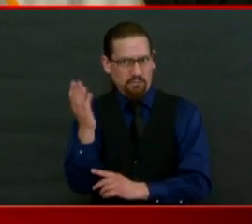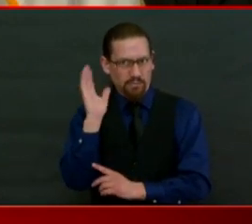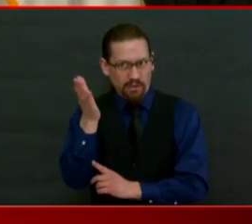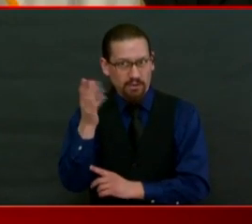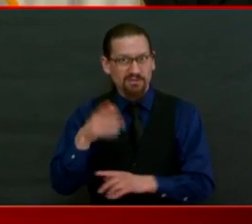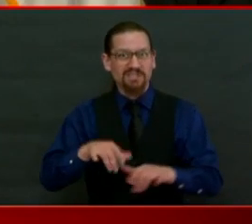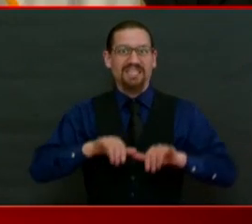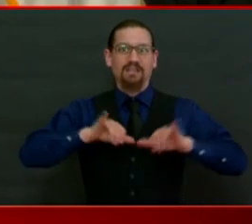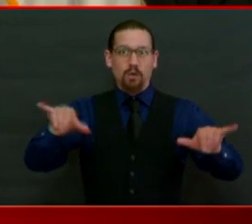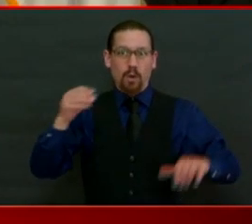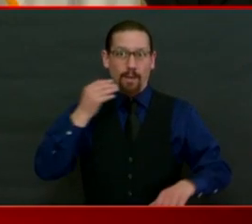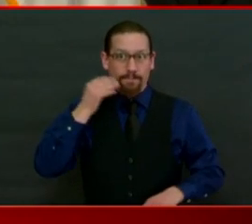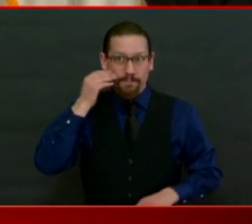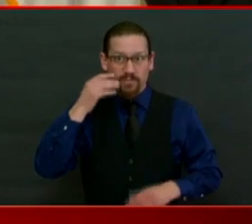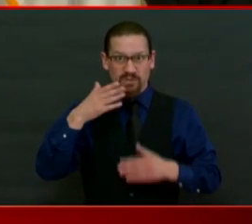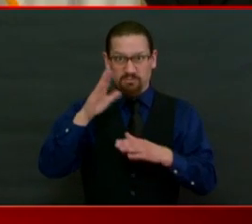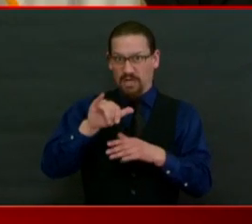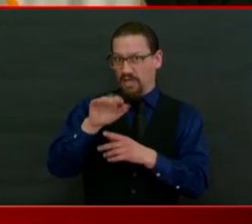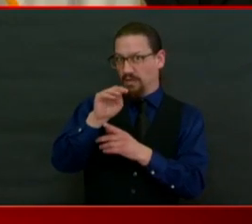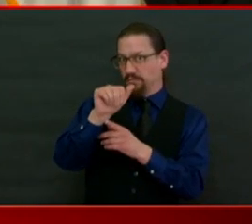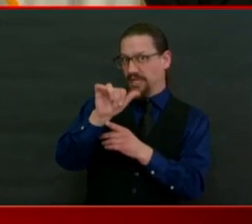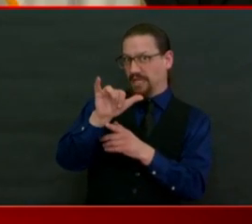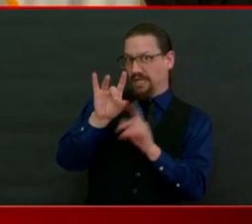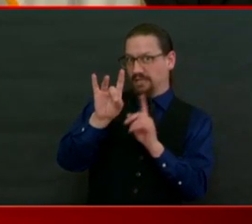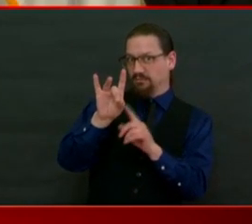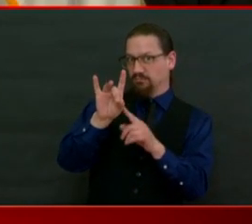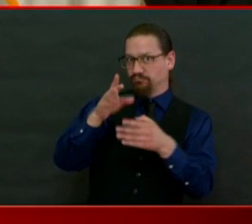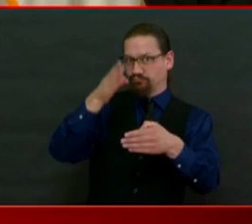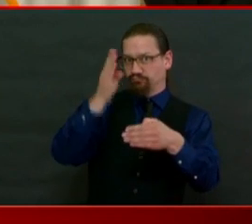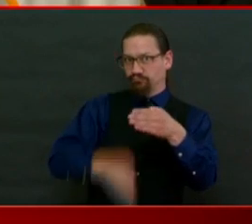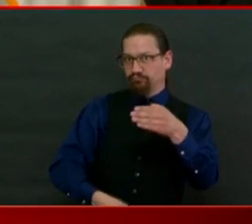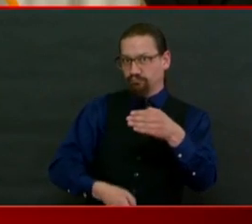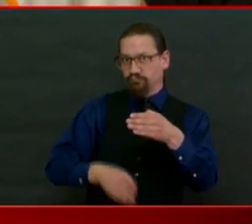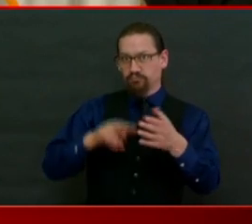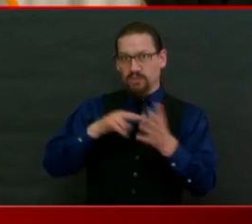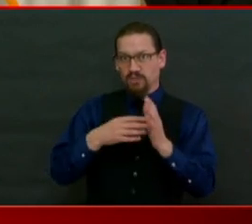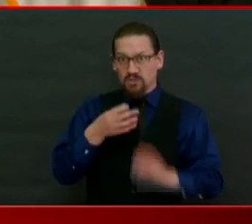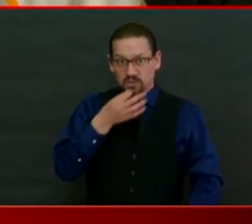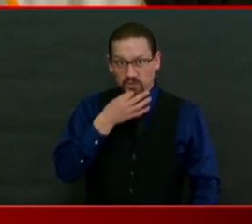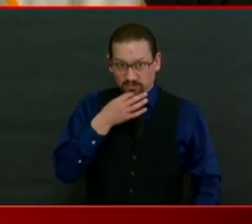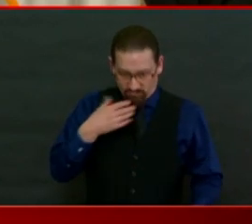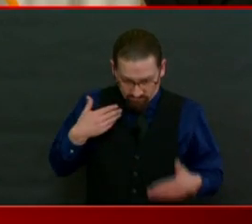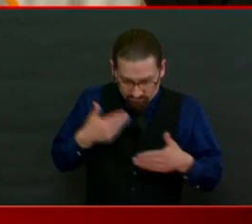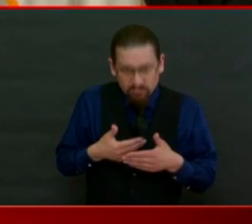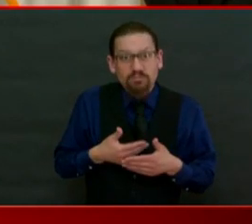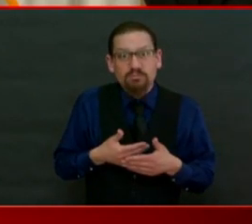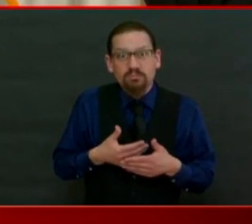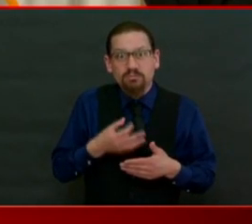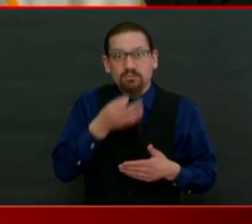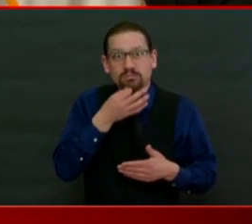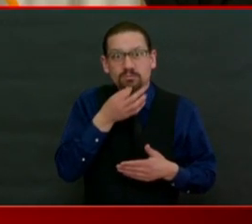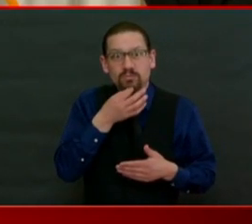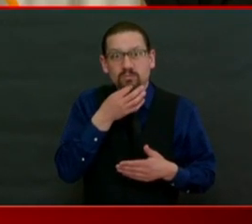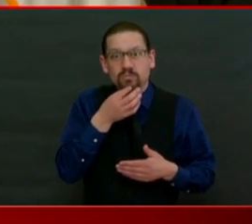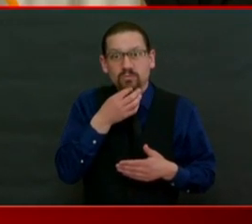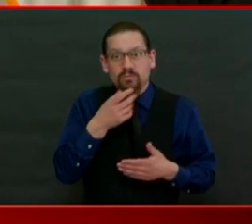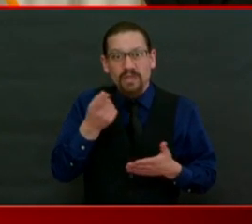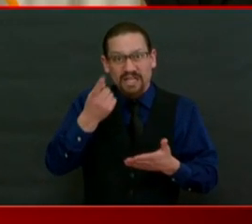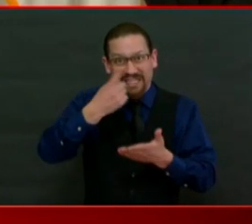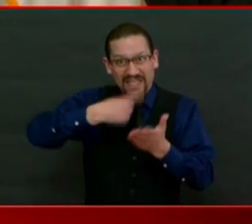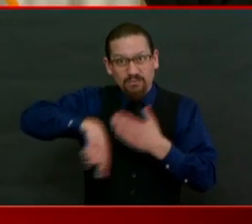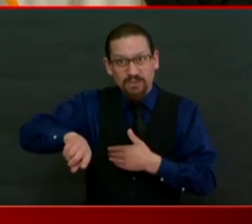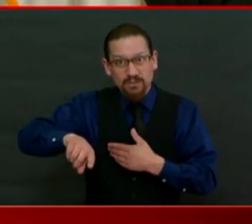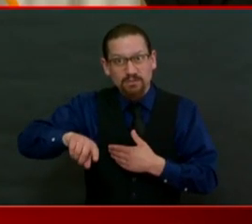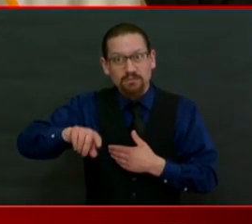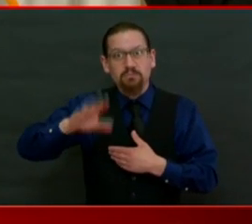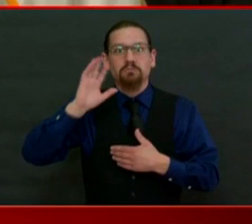on May 8th. So we're going to get there quickly. And I'll have next week is going to be a number of announcements about